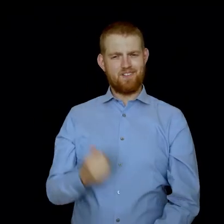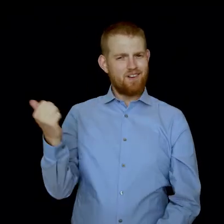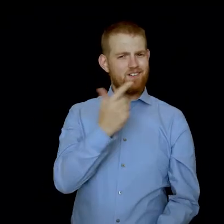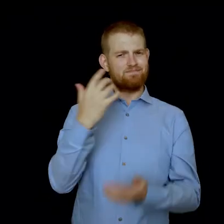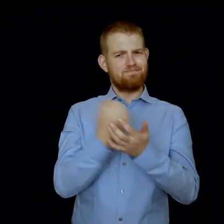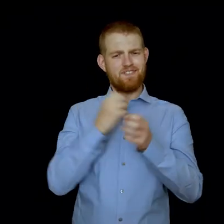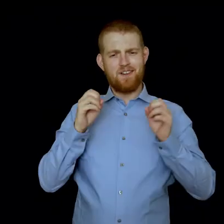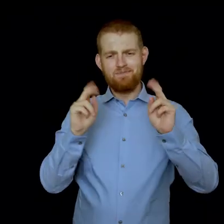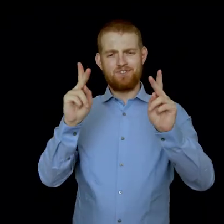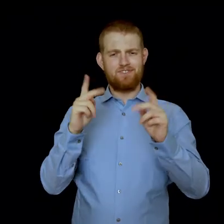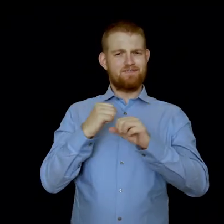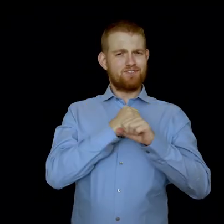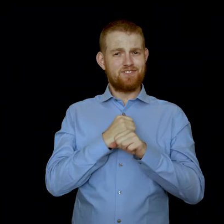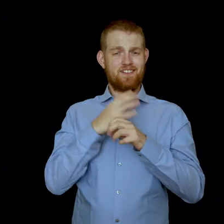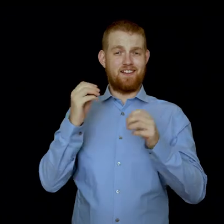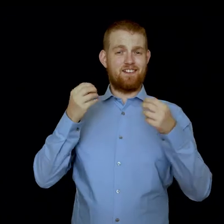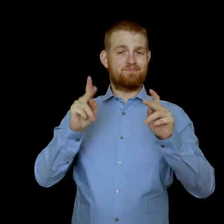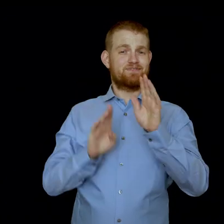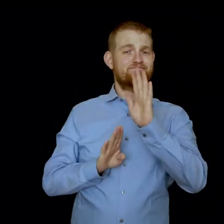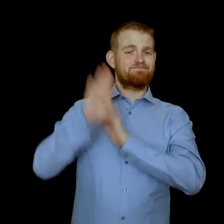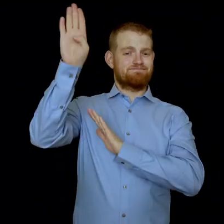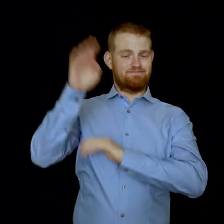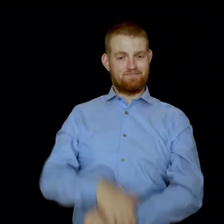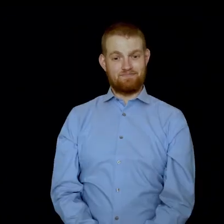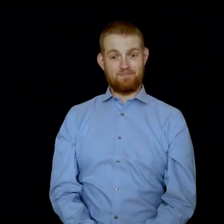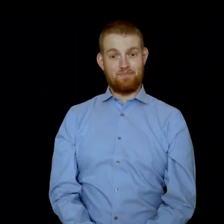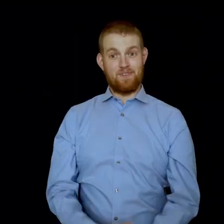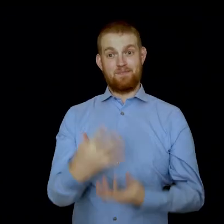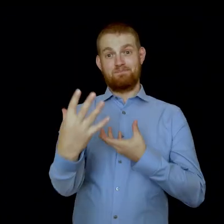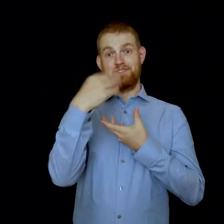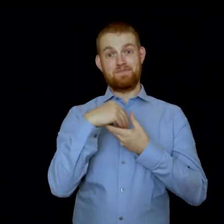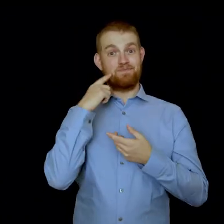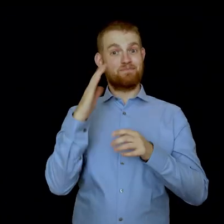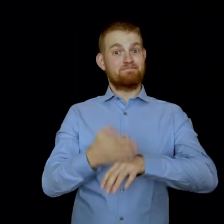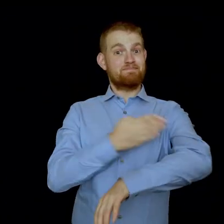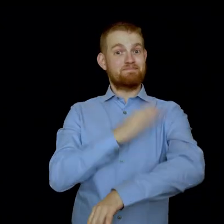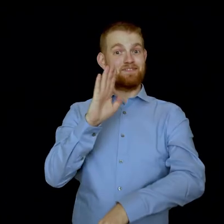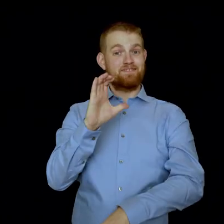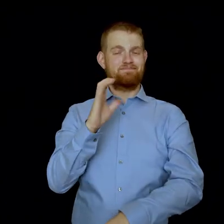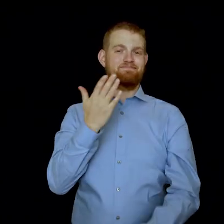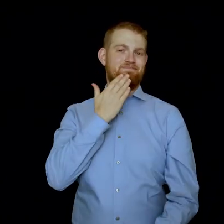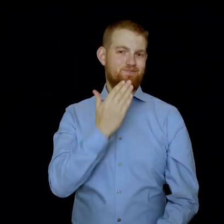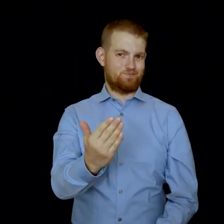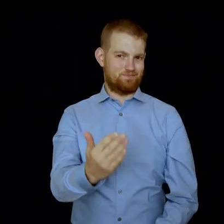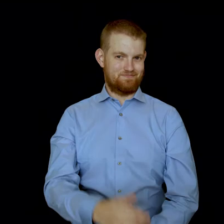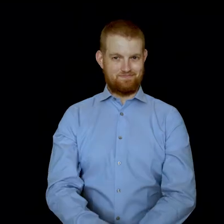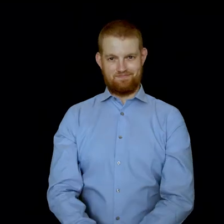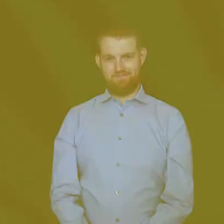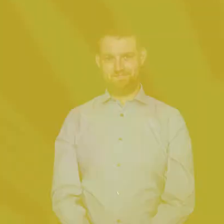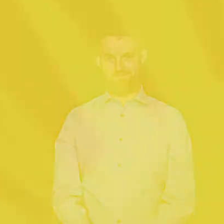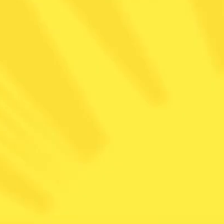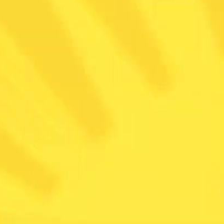security, and a chance to prosper. Thank you for participating in building a better British Columbia. I'm looking forward to hearing from you.